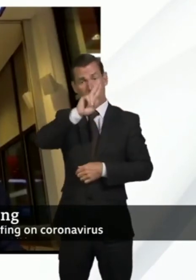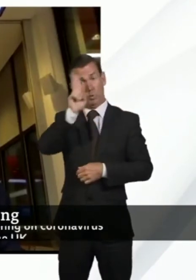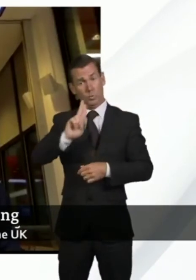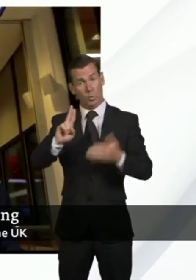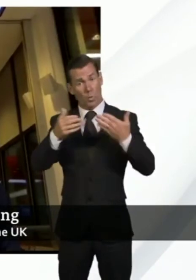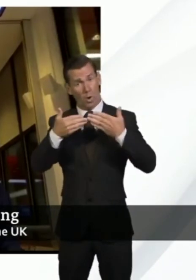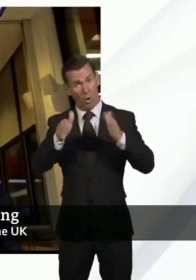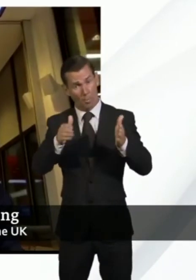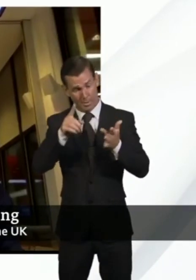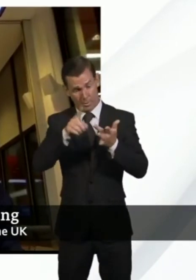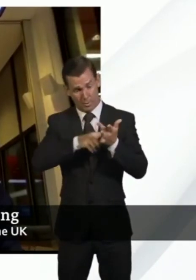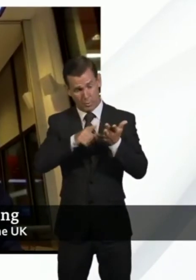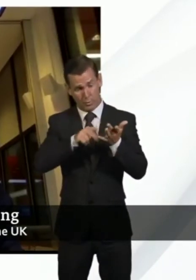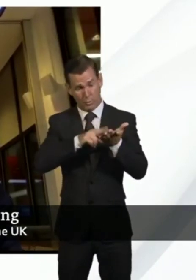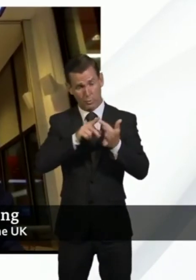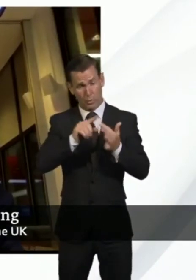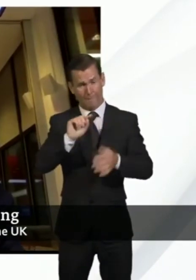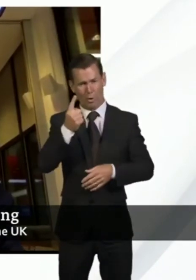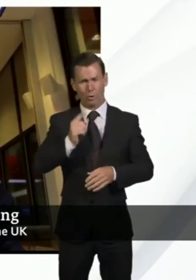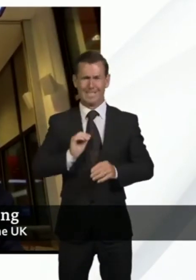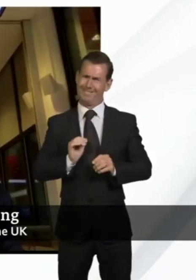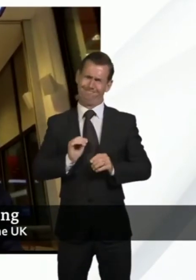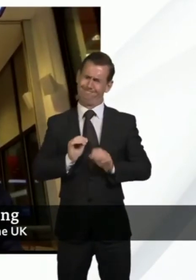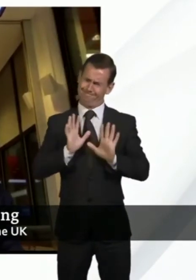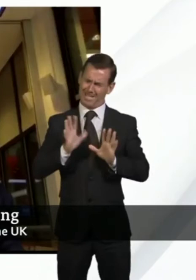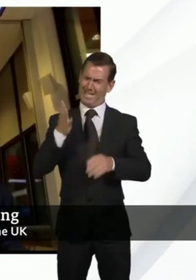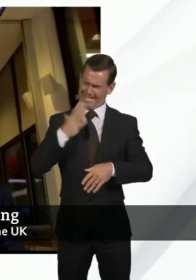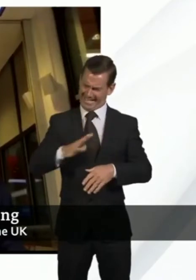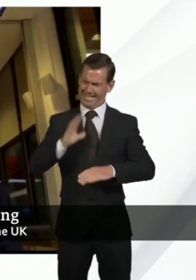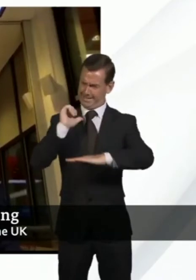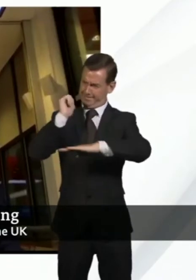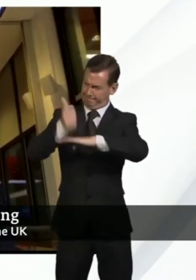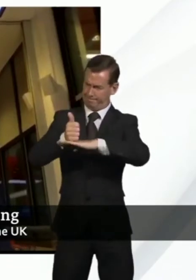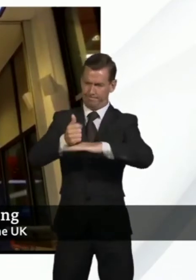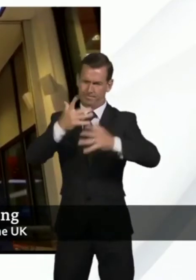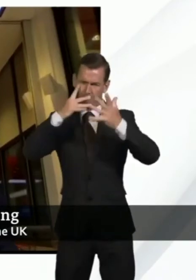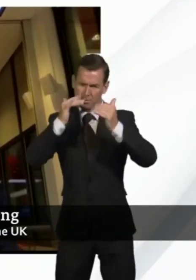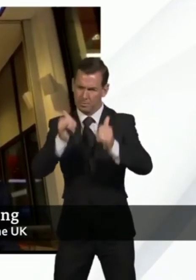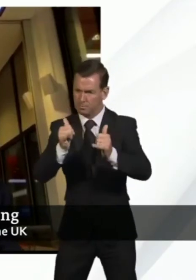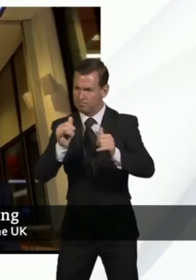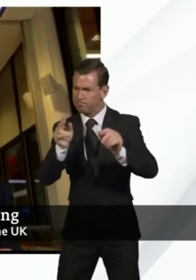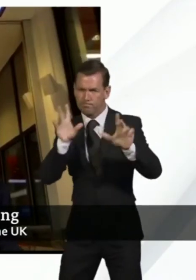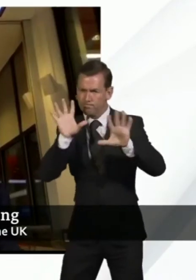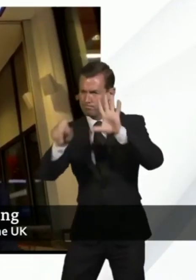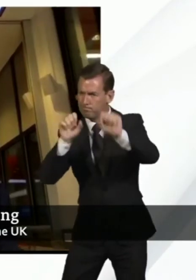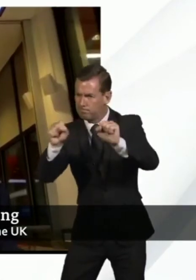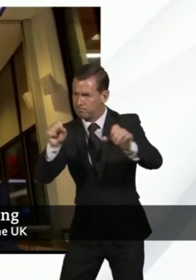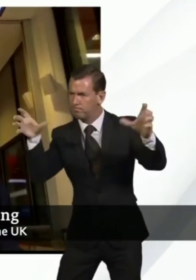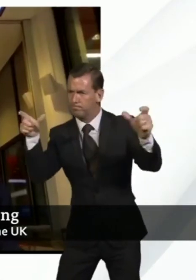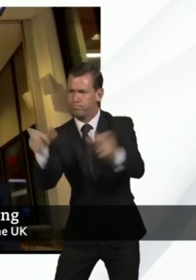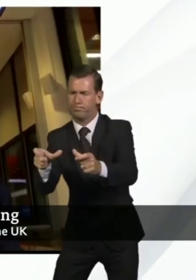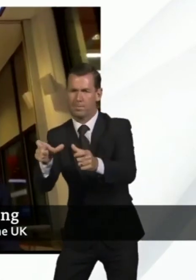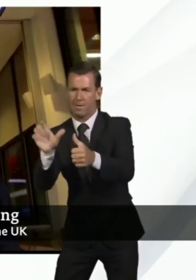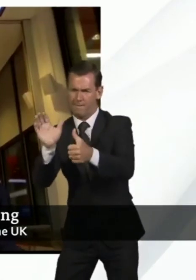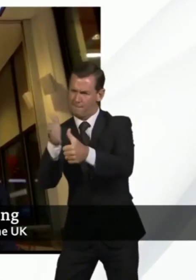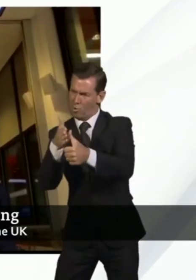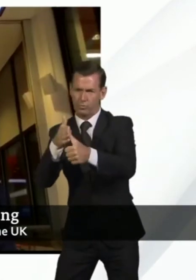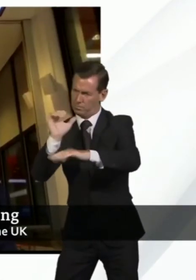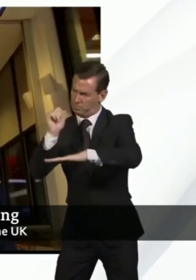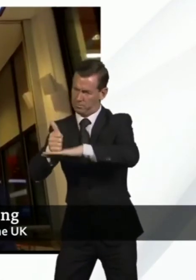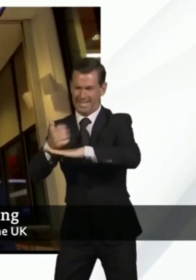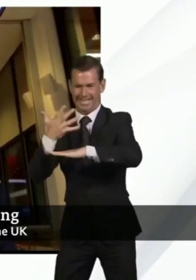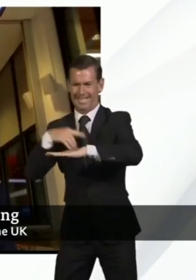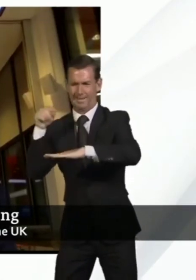you need to have a highly effective track, trace and isolation system in place. Today, the Prime Minister said